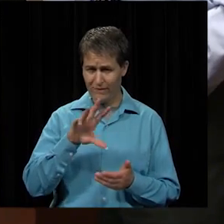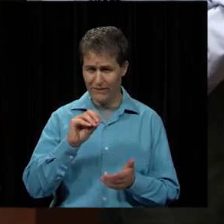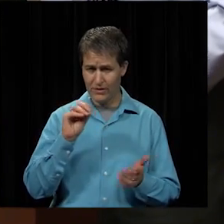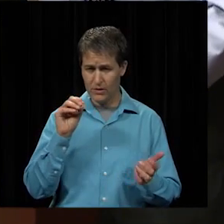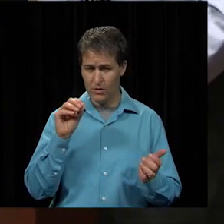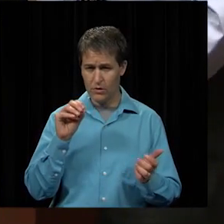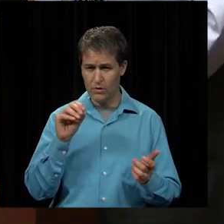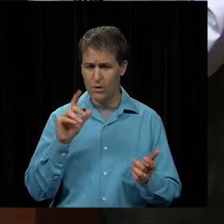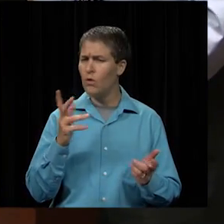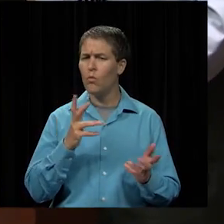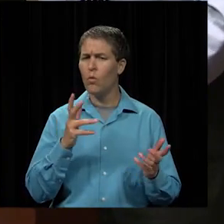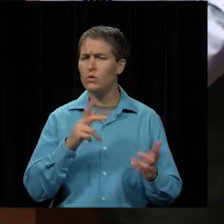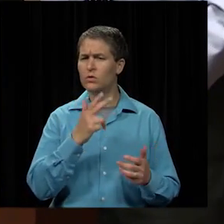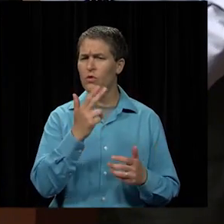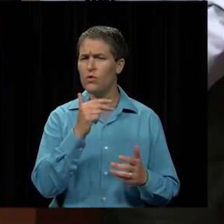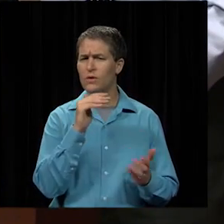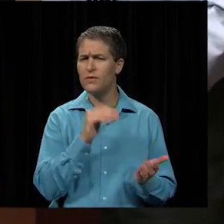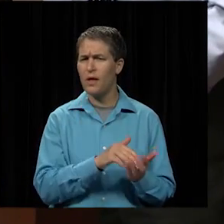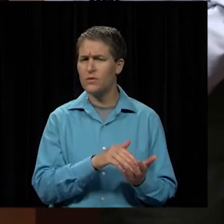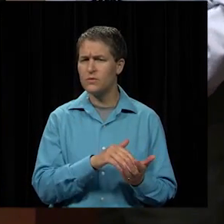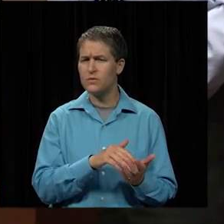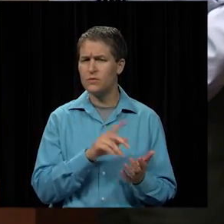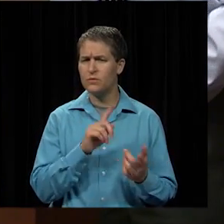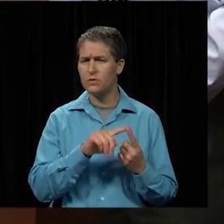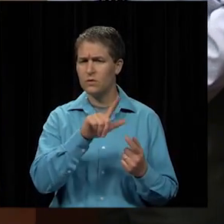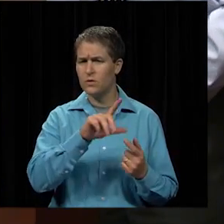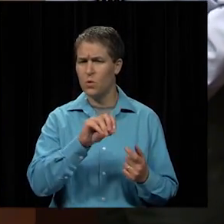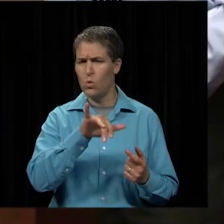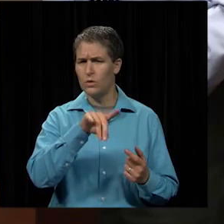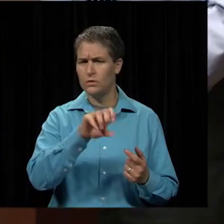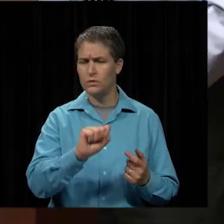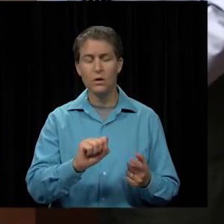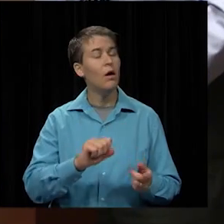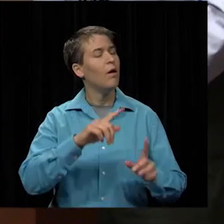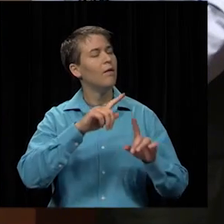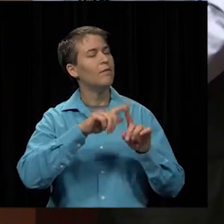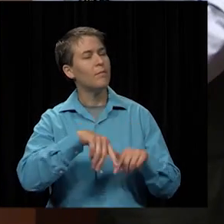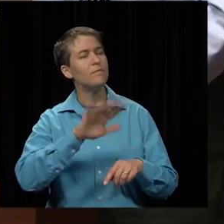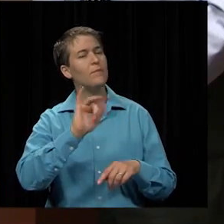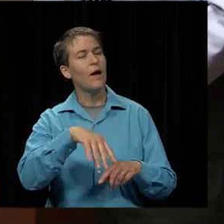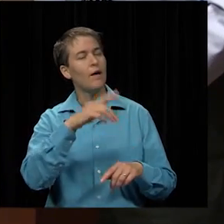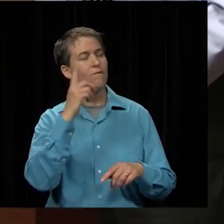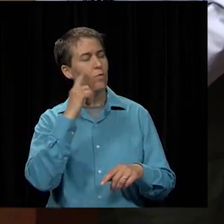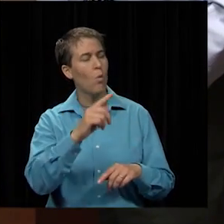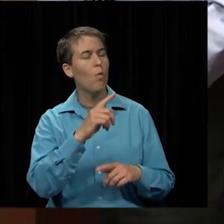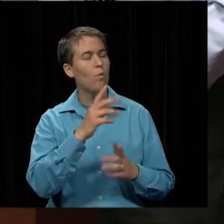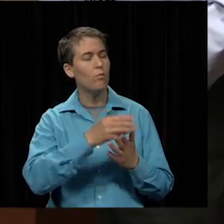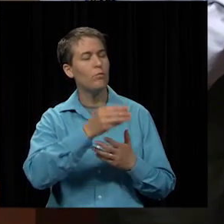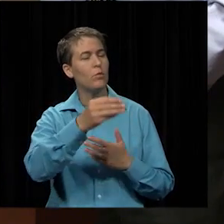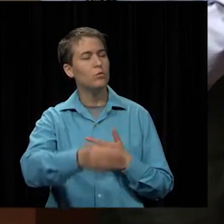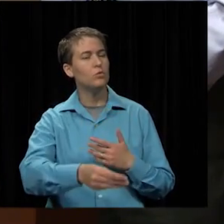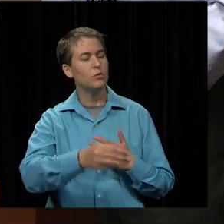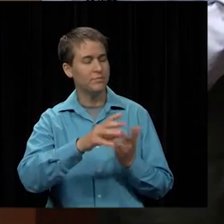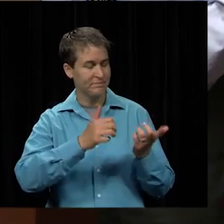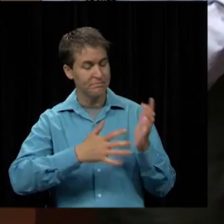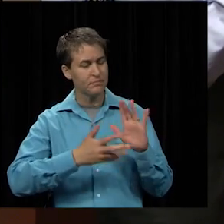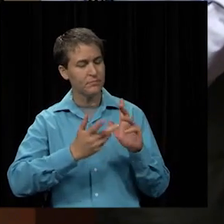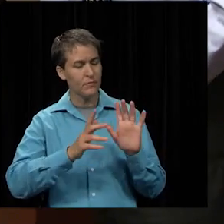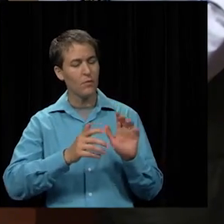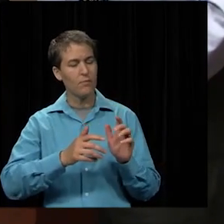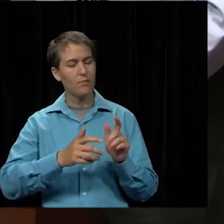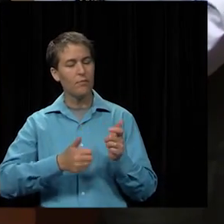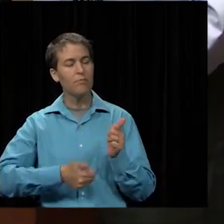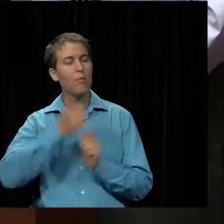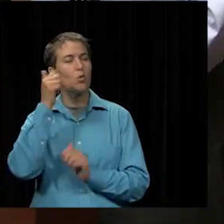what's the $13,000 to Lloyd's for? The $13,000 is basically to purchase the, most of the policy